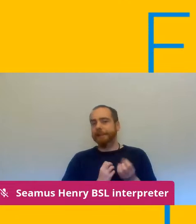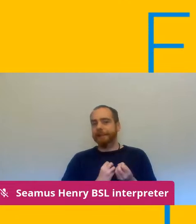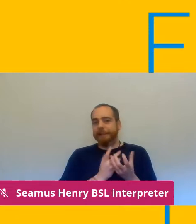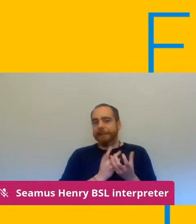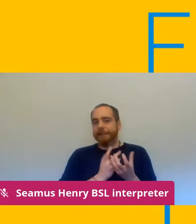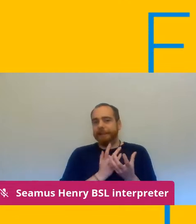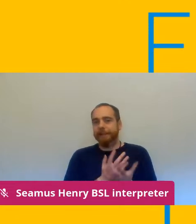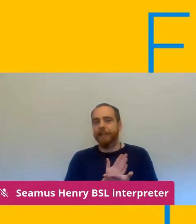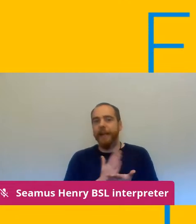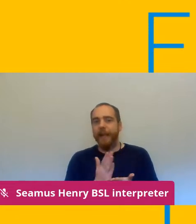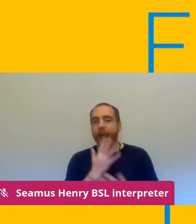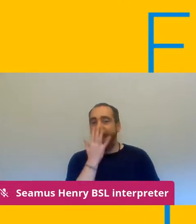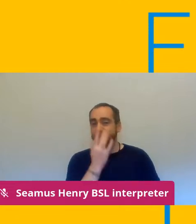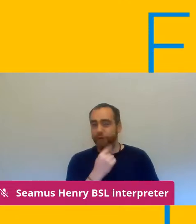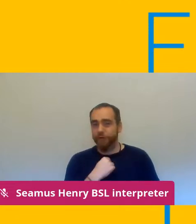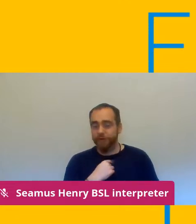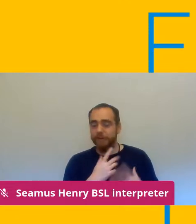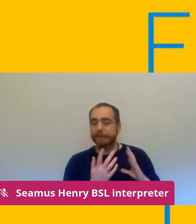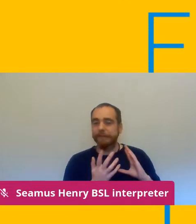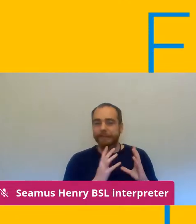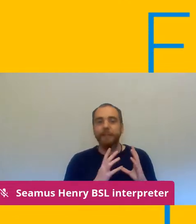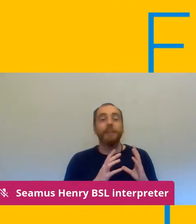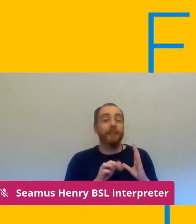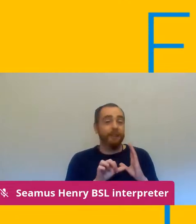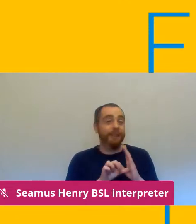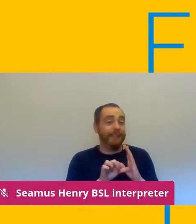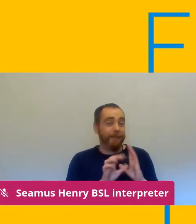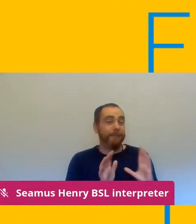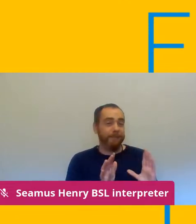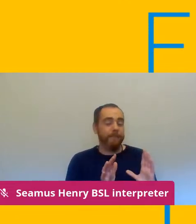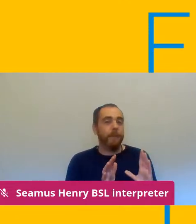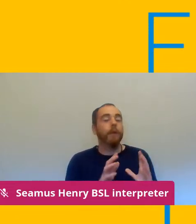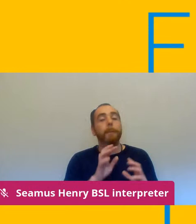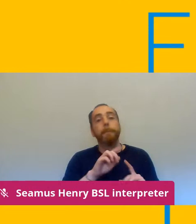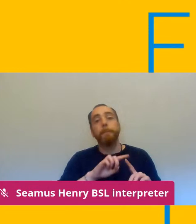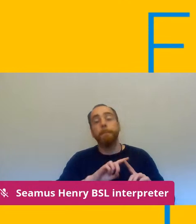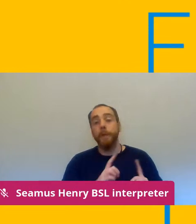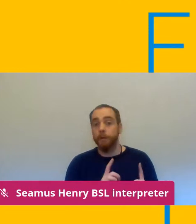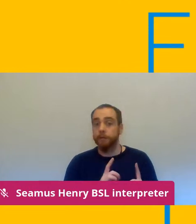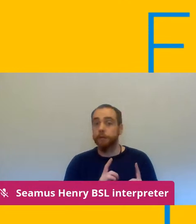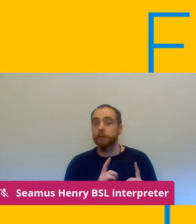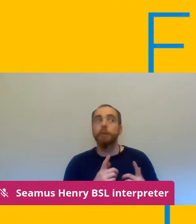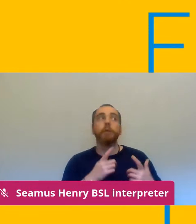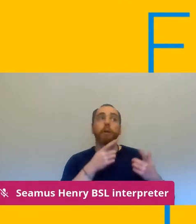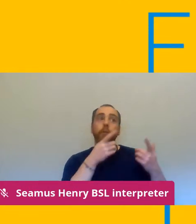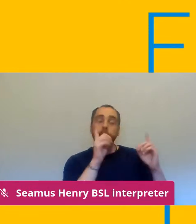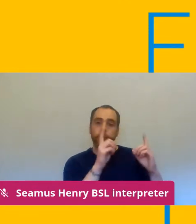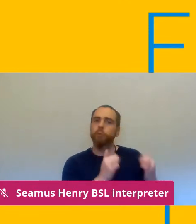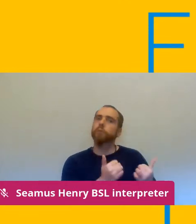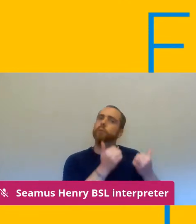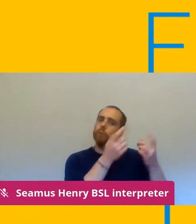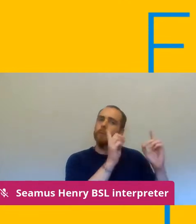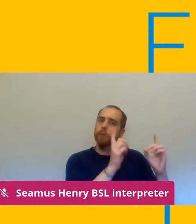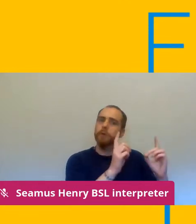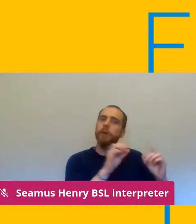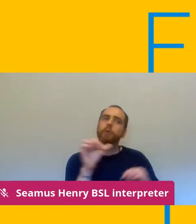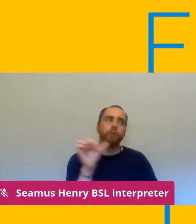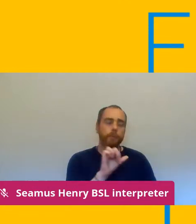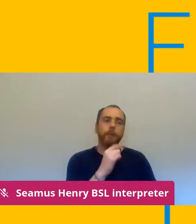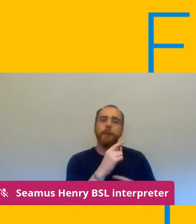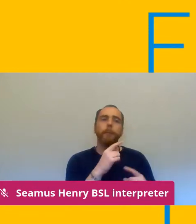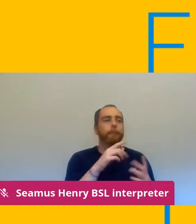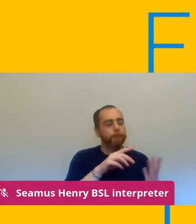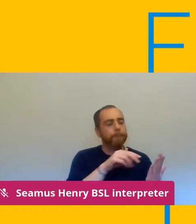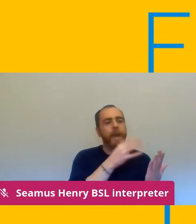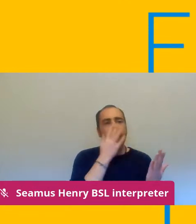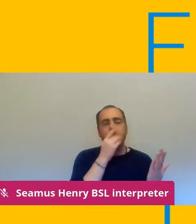the impact it may have on them but an employer a good employer should be able to look at that and make sure that any